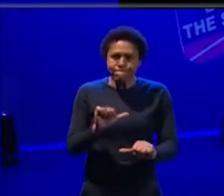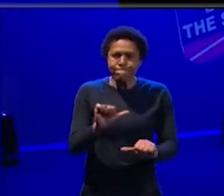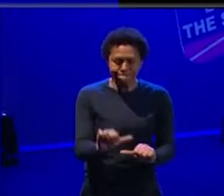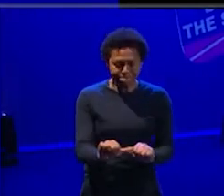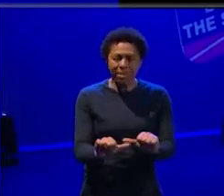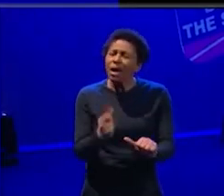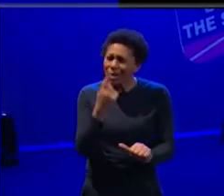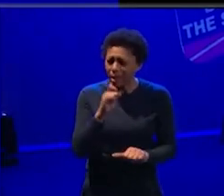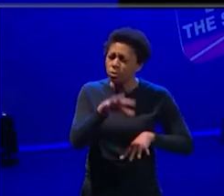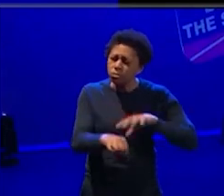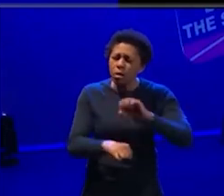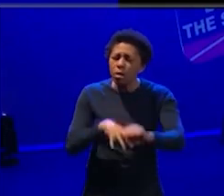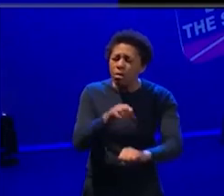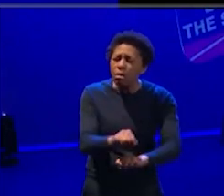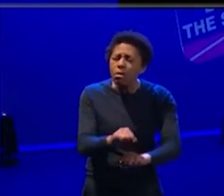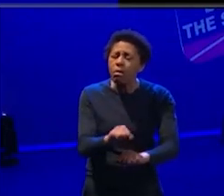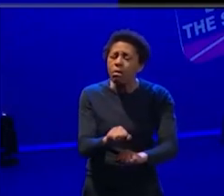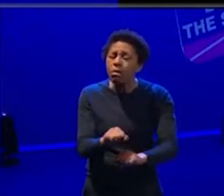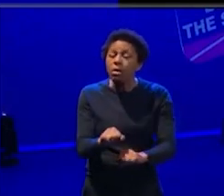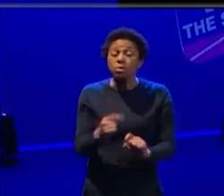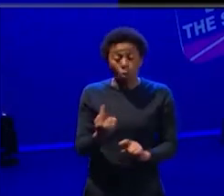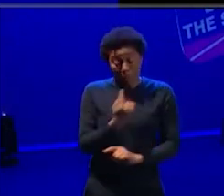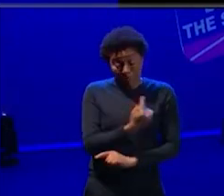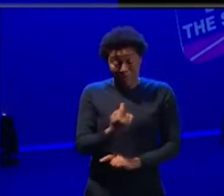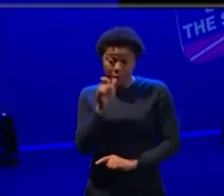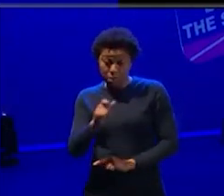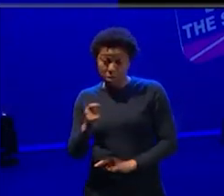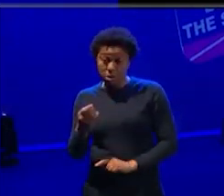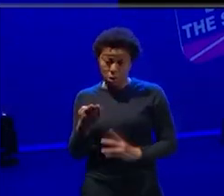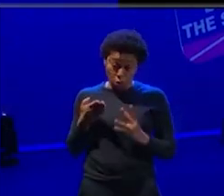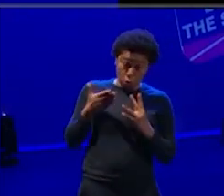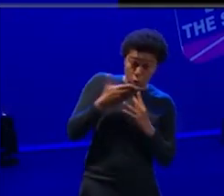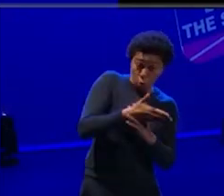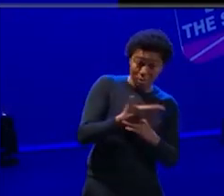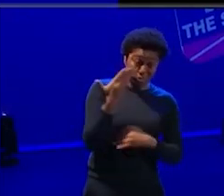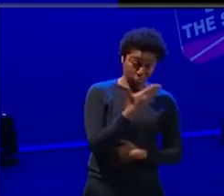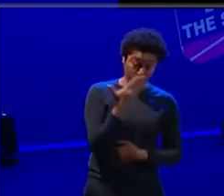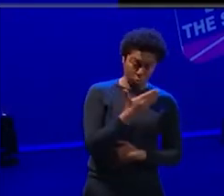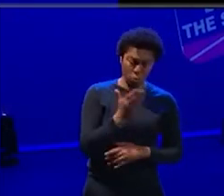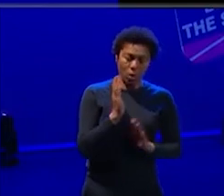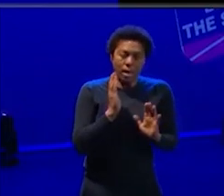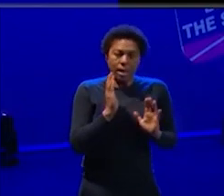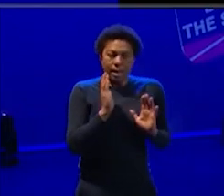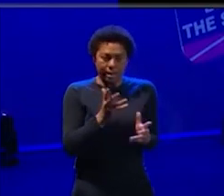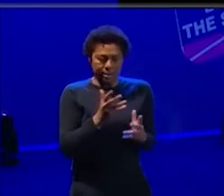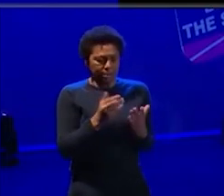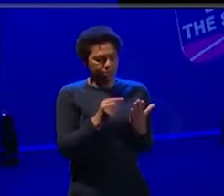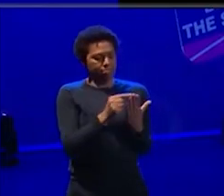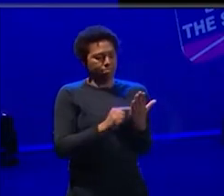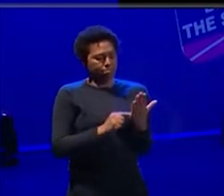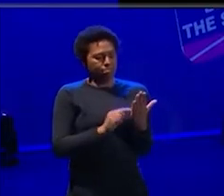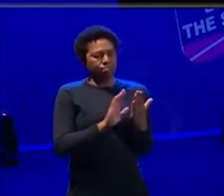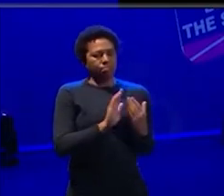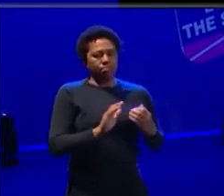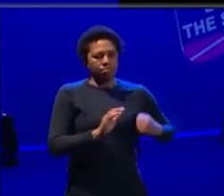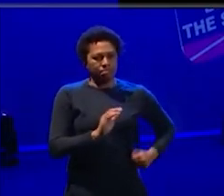have, uh, I suppose everybody that goes in has a sort of, um, set of expectations that we stick quite closely